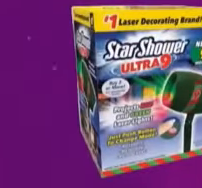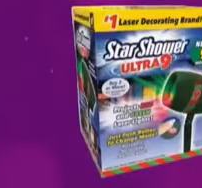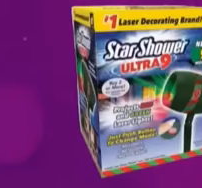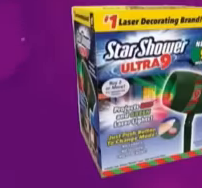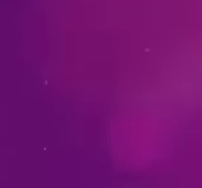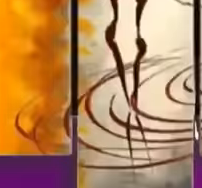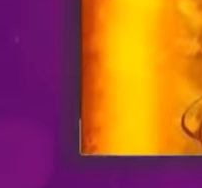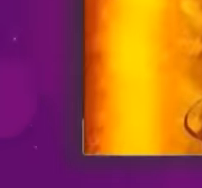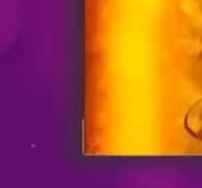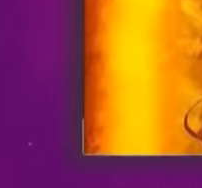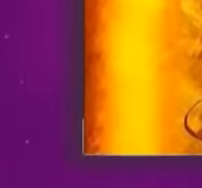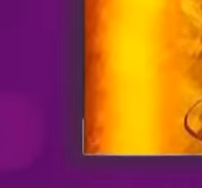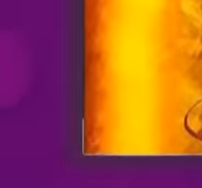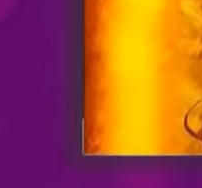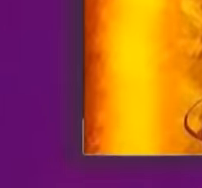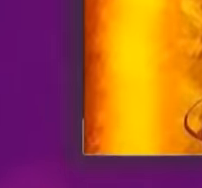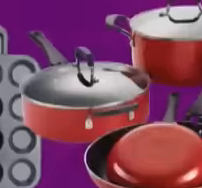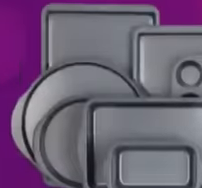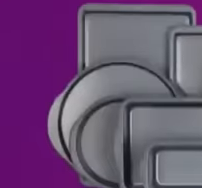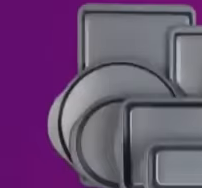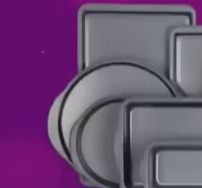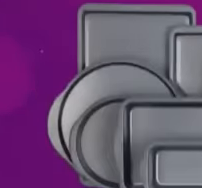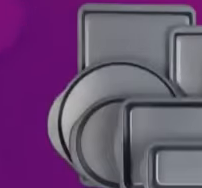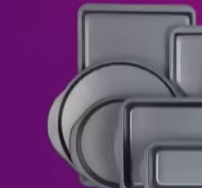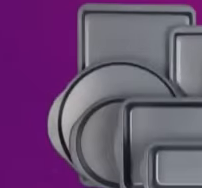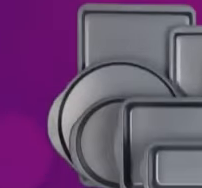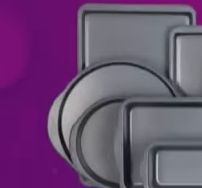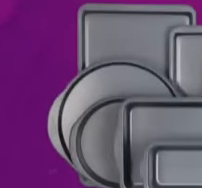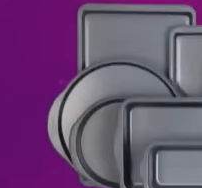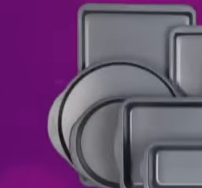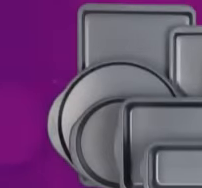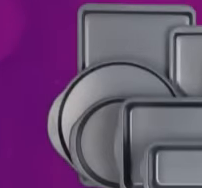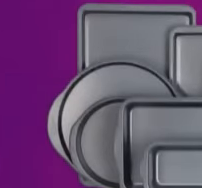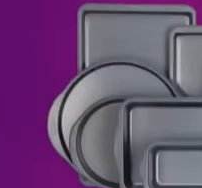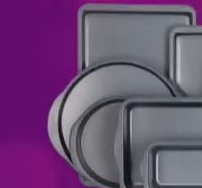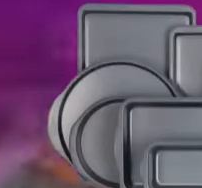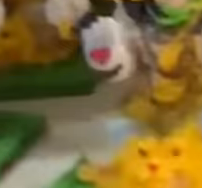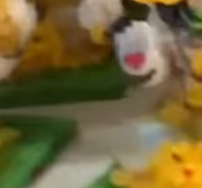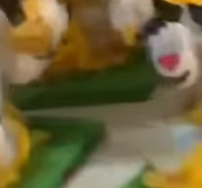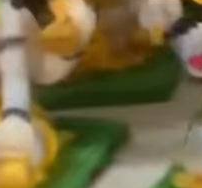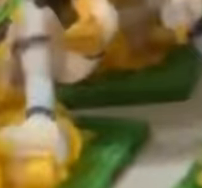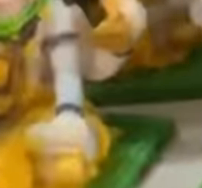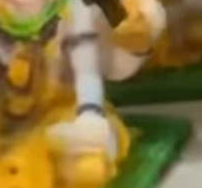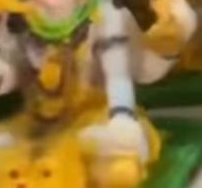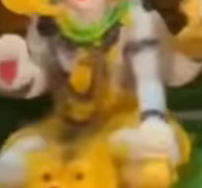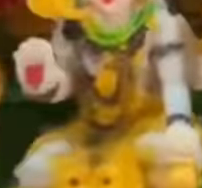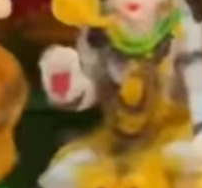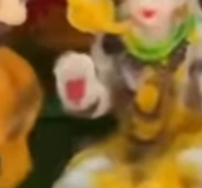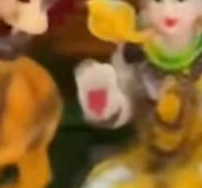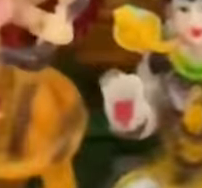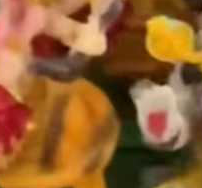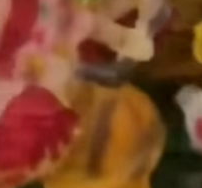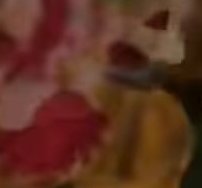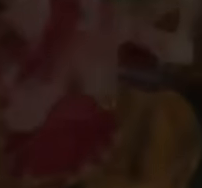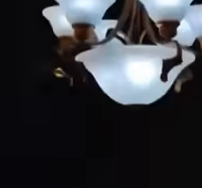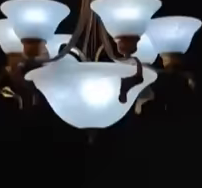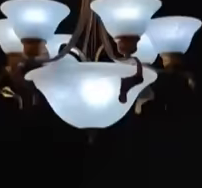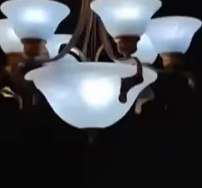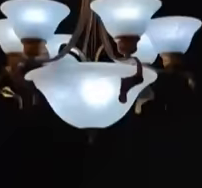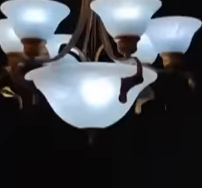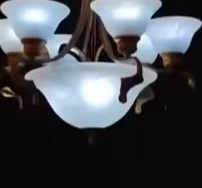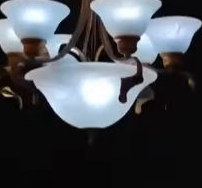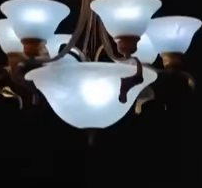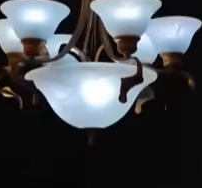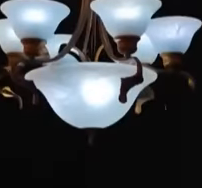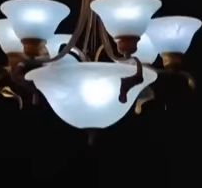on TV items. 50% off paintings. 30% off selected bakeware, dinner sets, and kitchenware. 25 to 50% off religious ornaments. 75